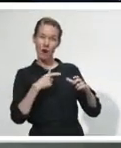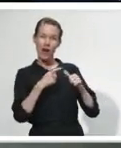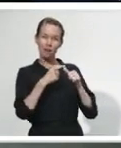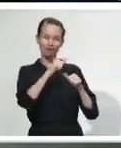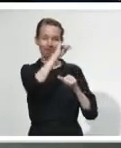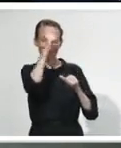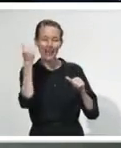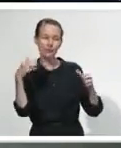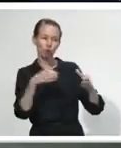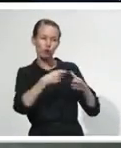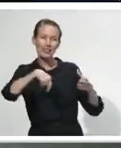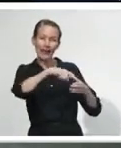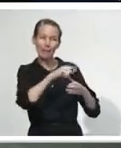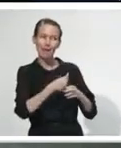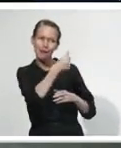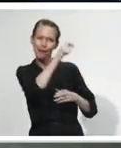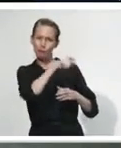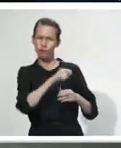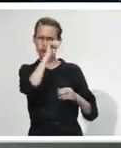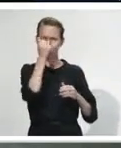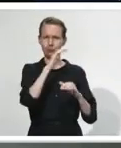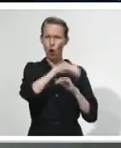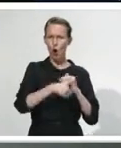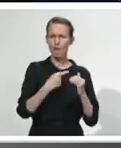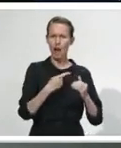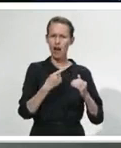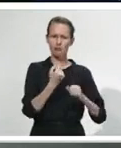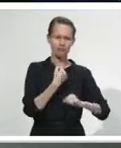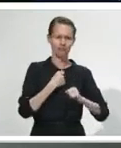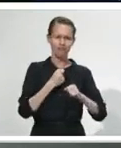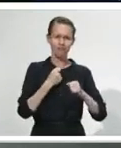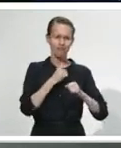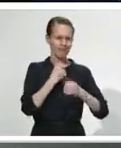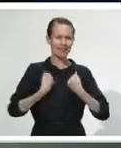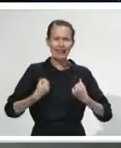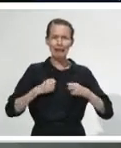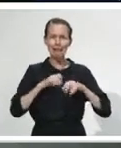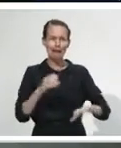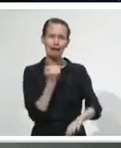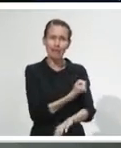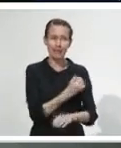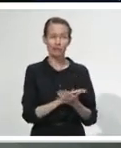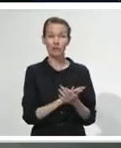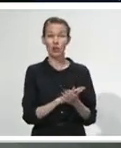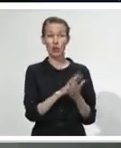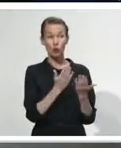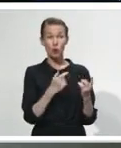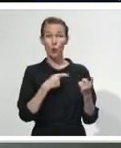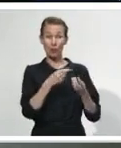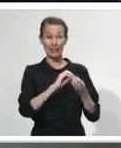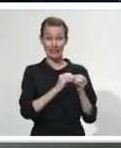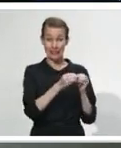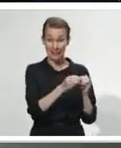and working with MB, and also with input from researchers around the country coming up with an approach. We'd like to take that to ministers first to get agreement,